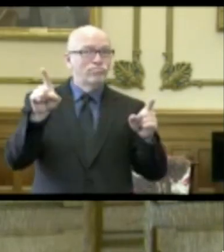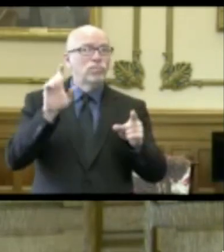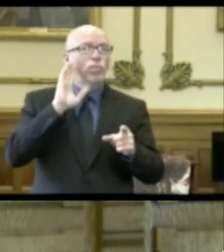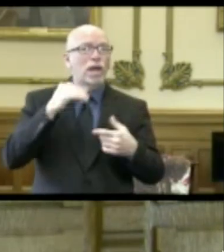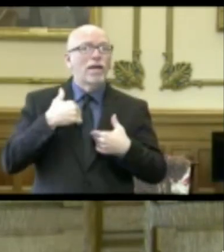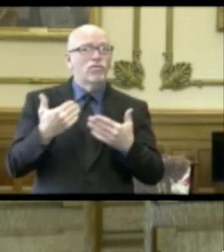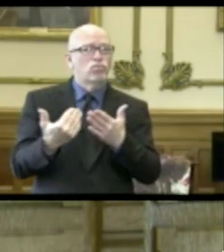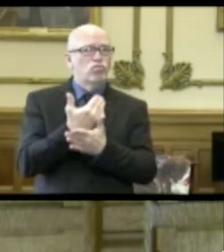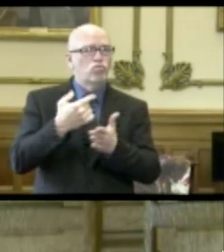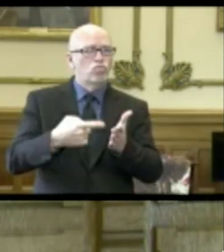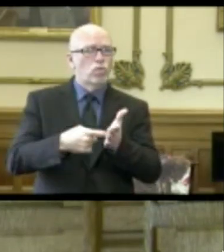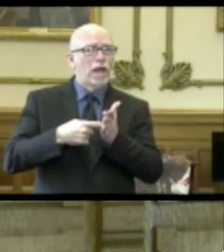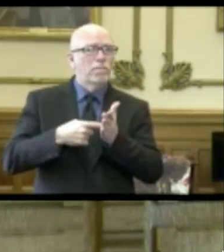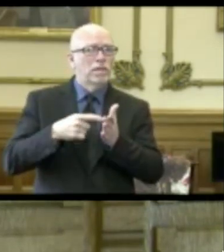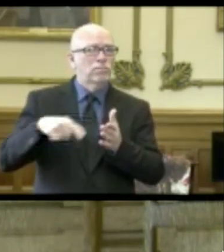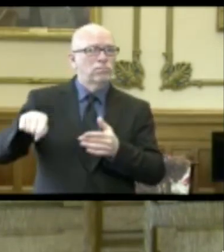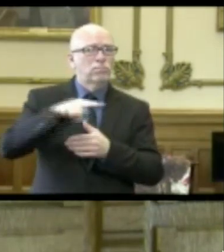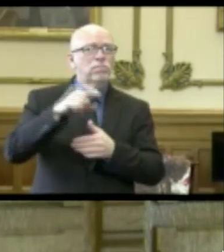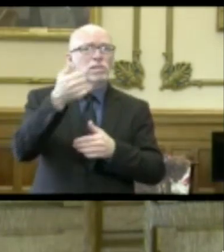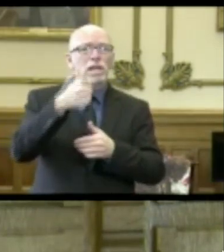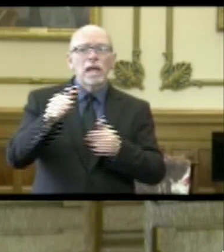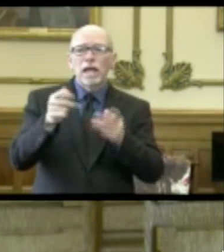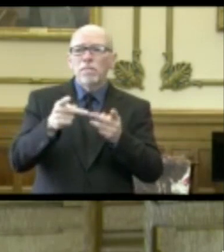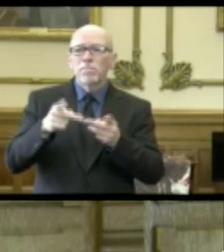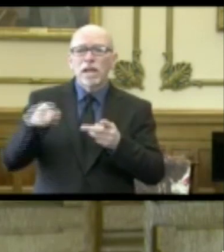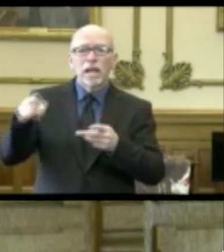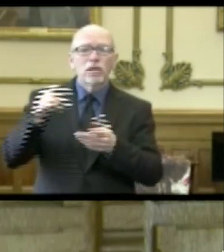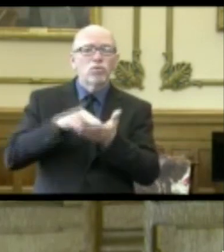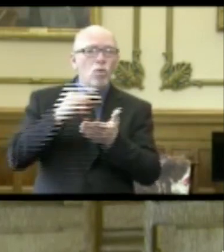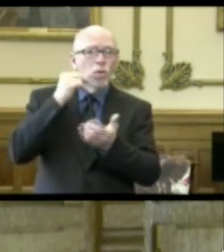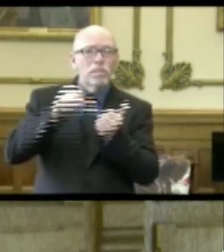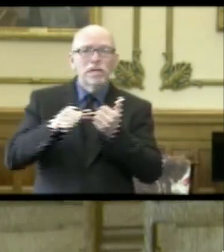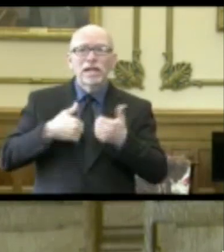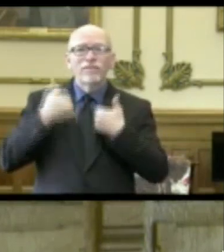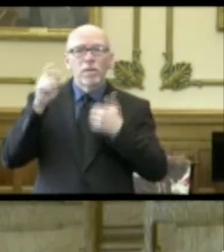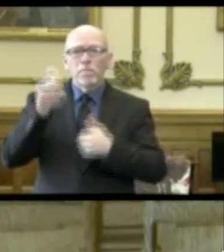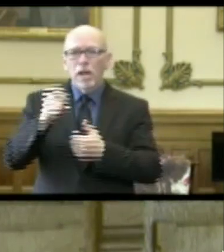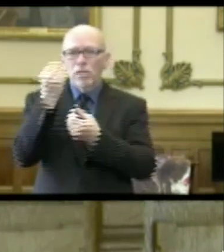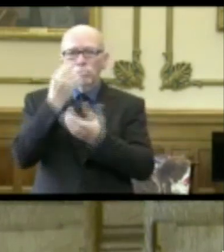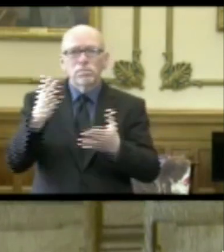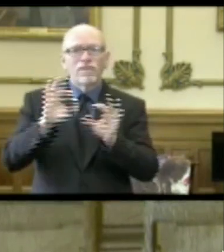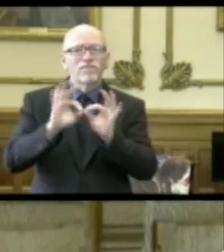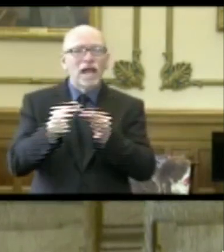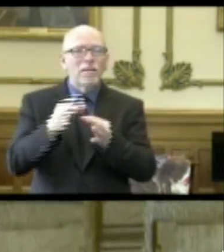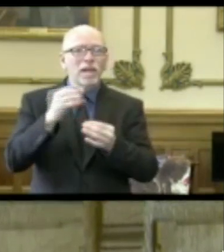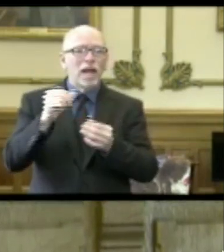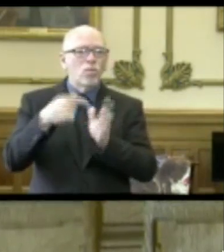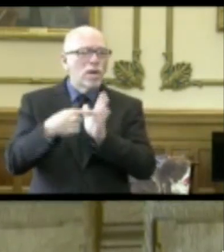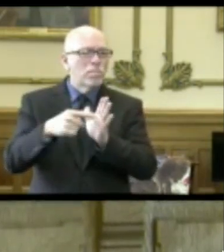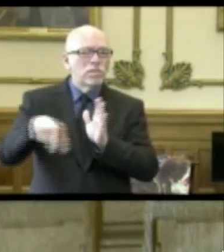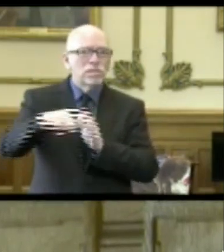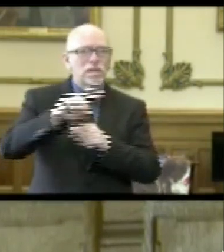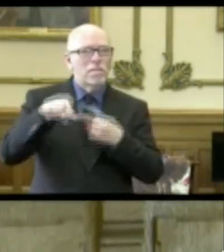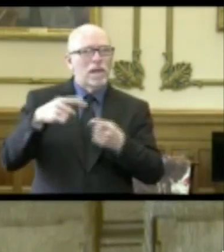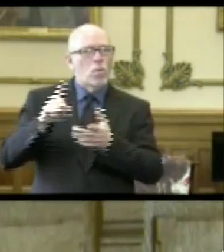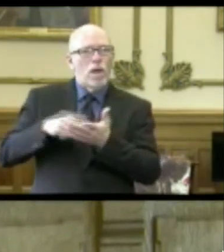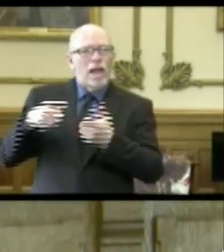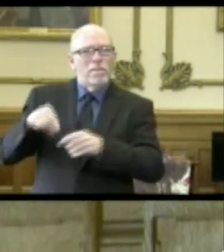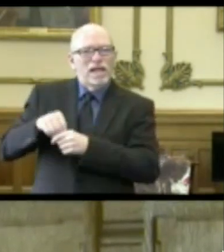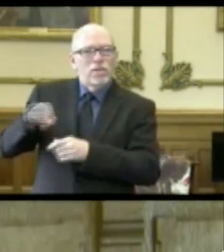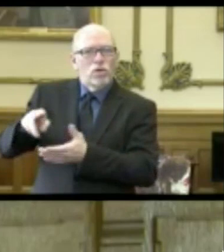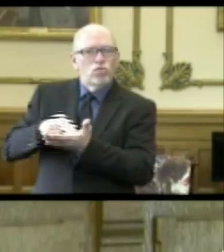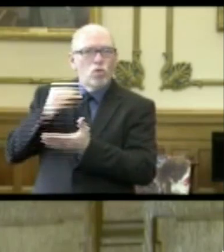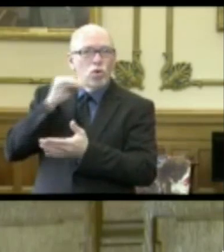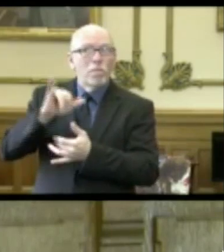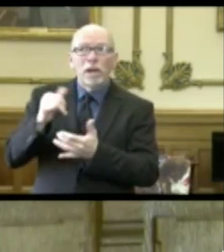issuing new requirements that facilities notify residents and their representatives about conditions inside the facility, such